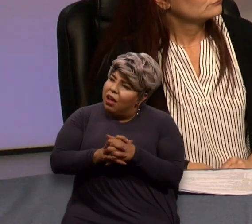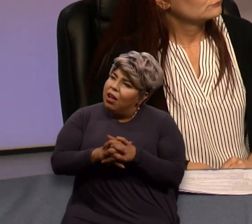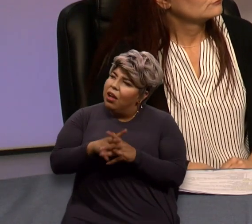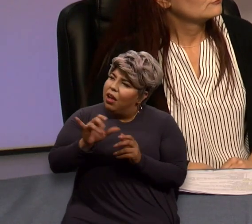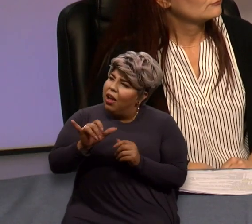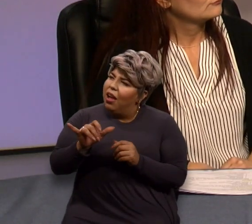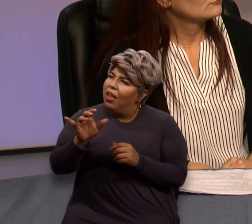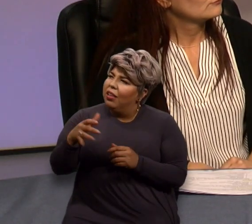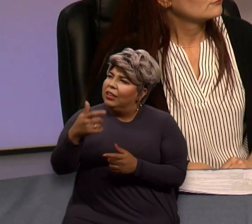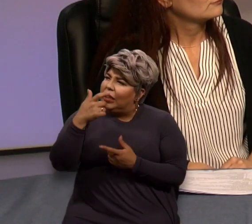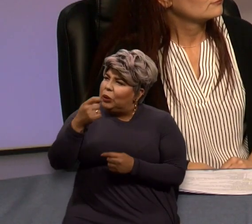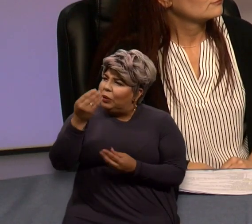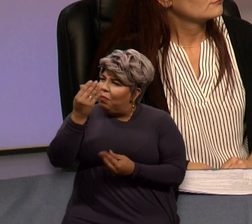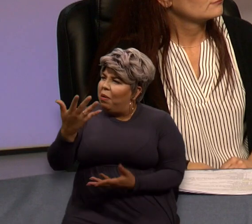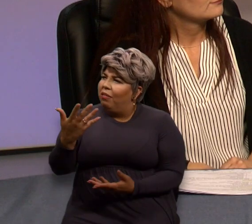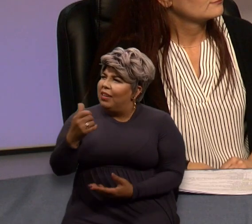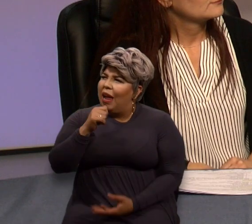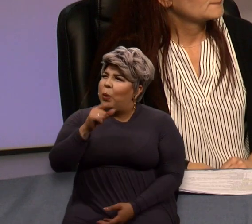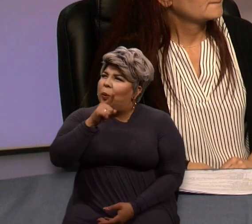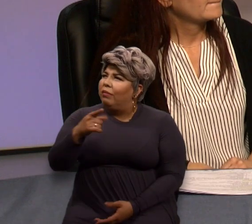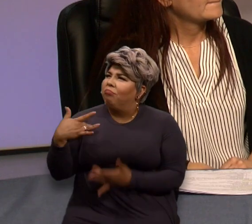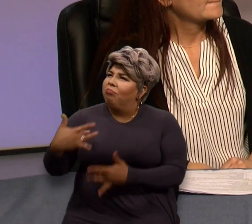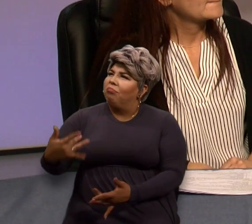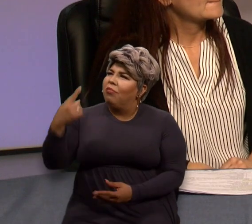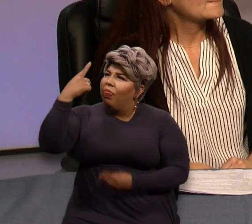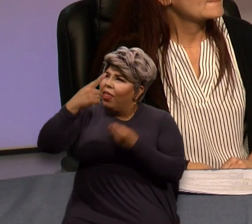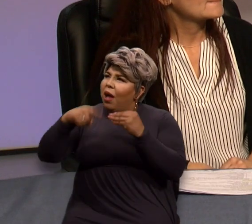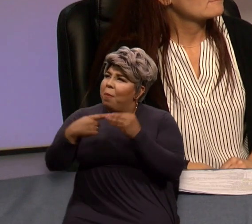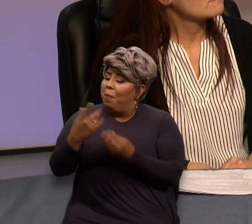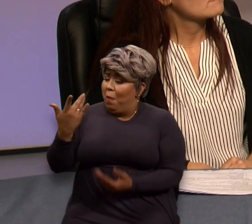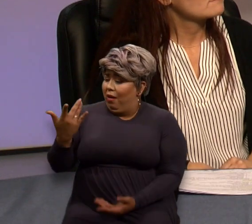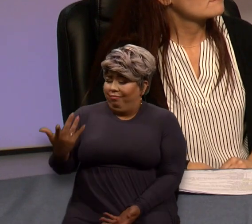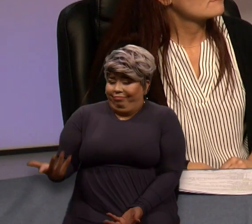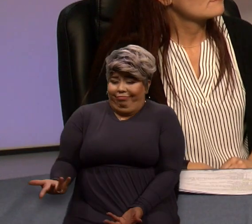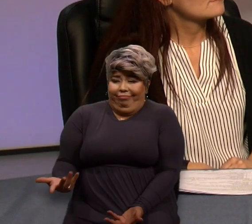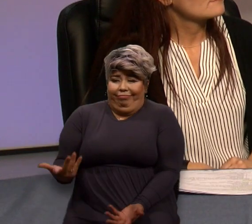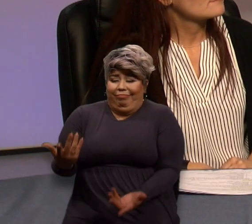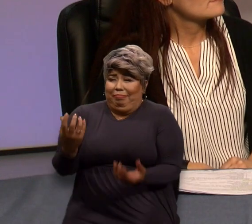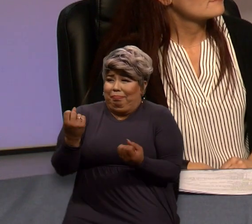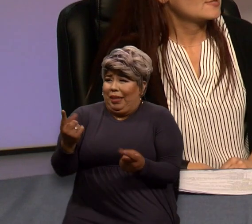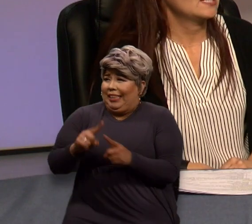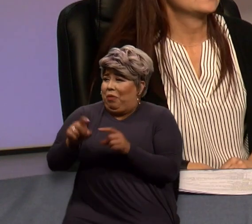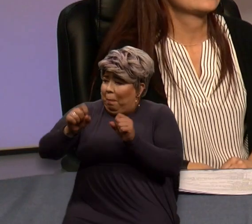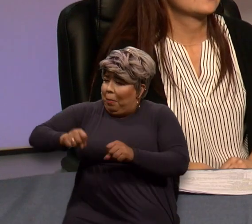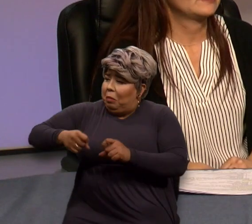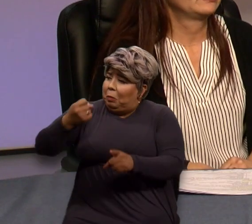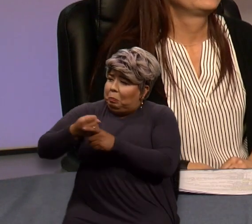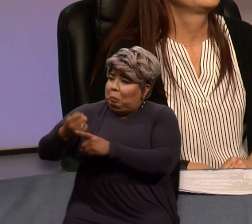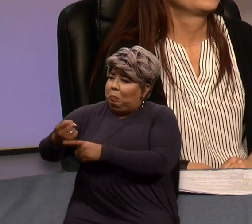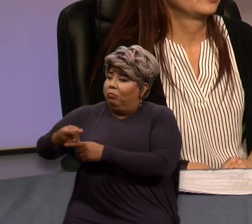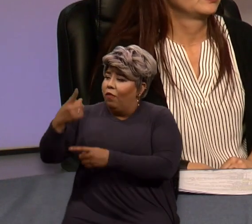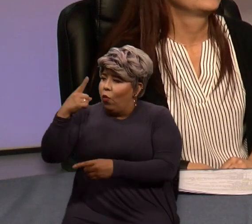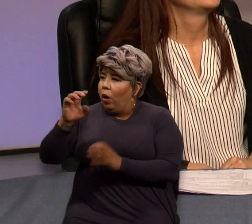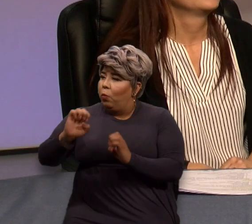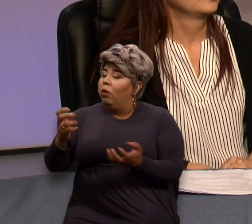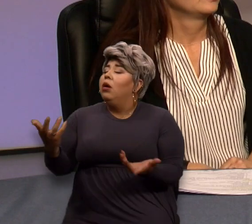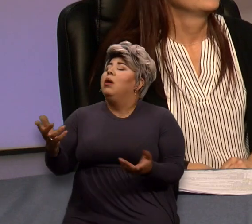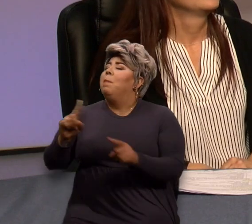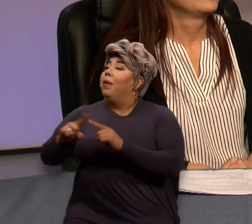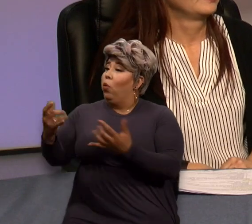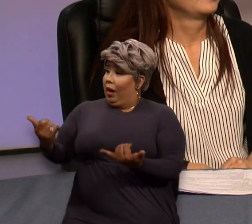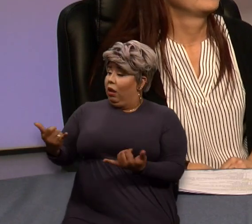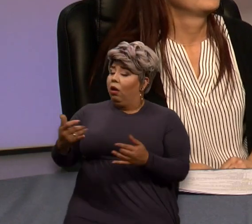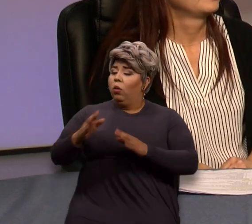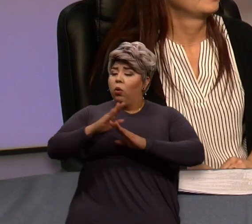you don't necessarily think about, you know, because there's so many different things that can happen in an emergency. But you put that out now when you're in a